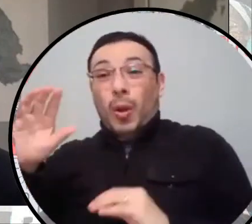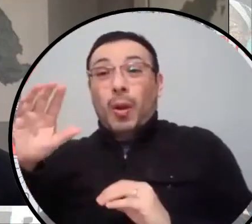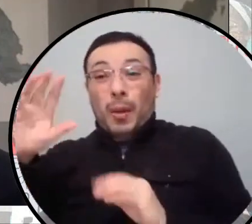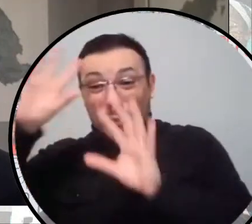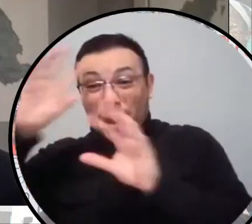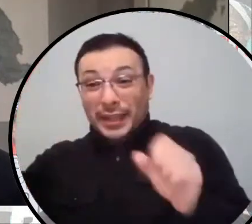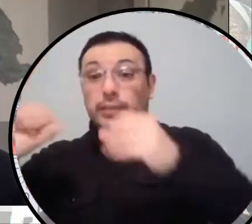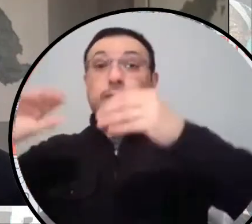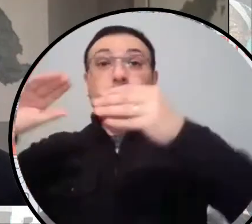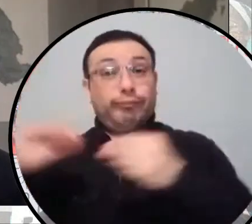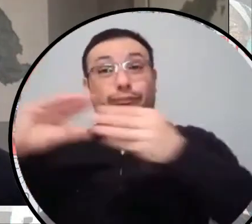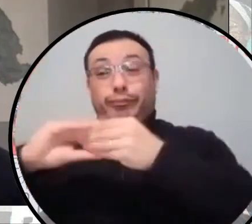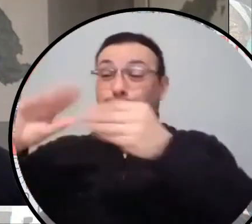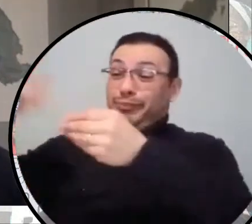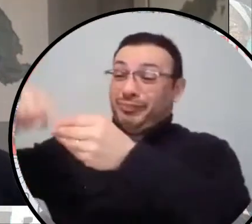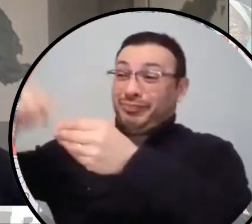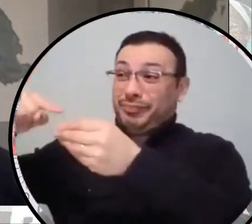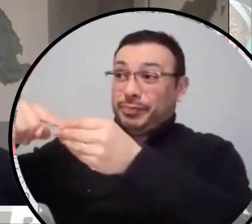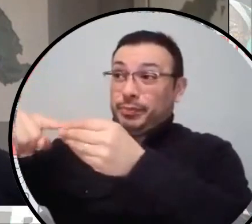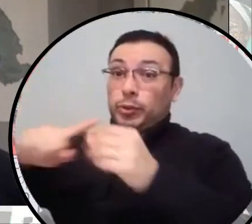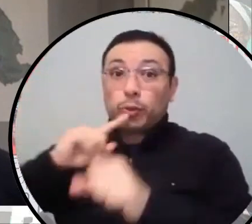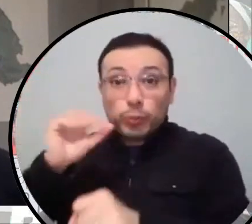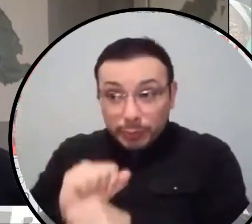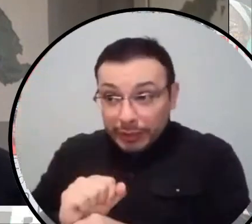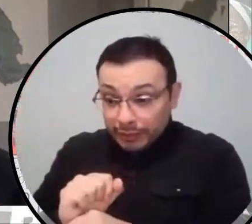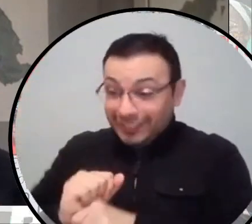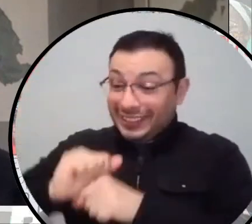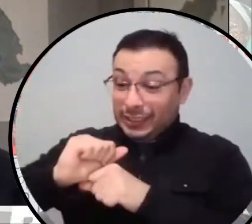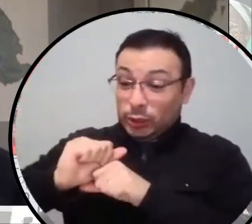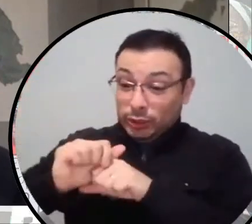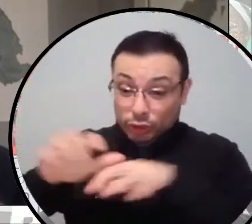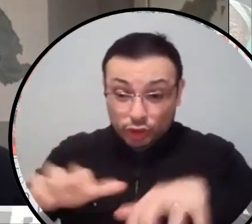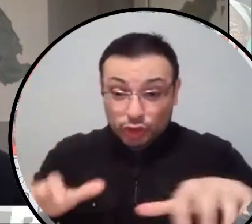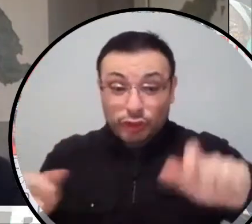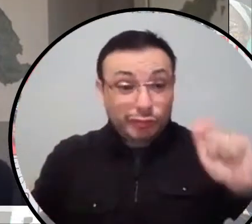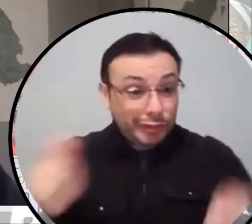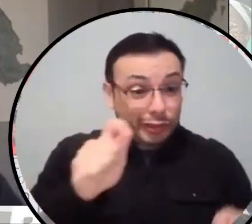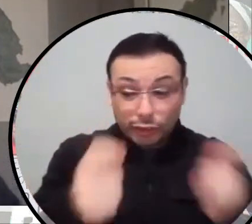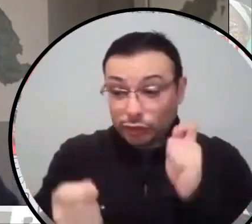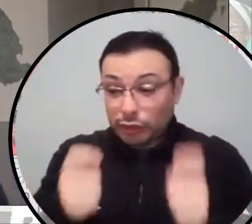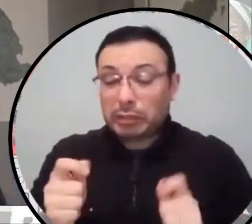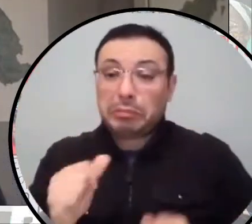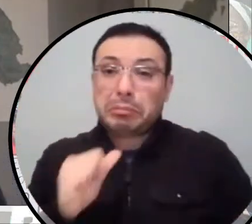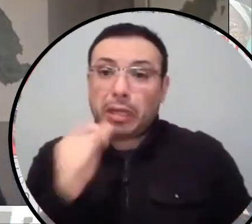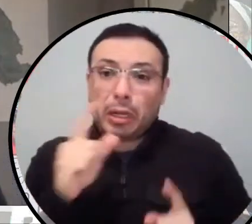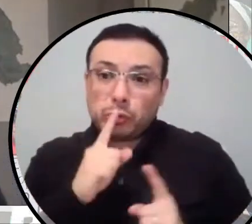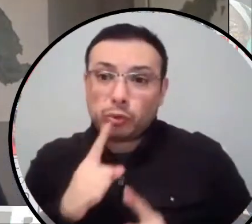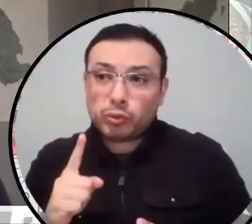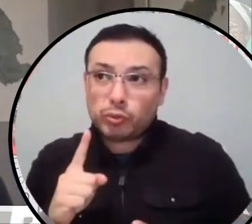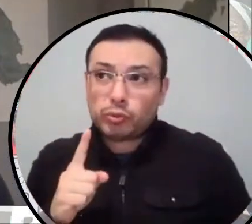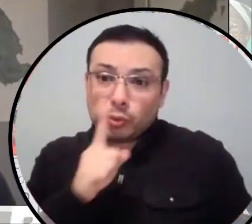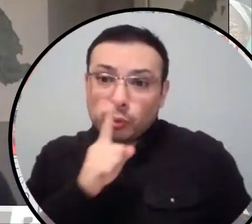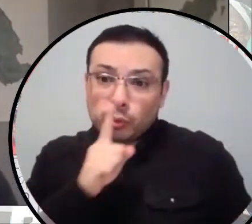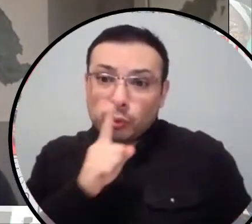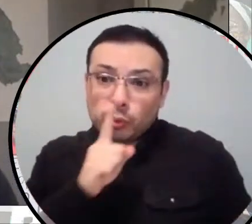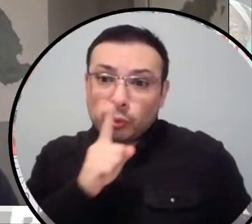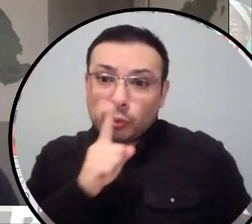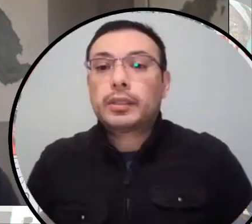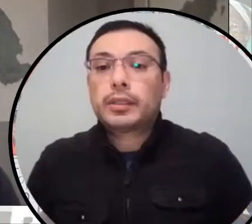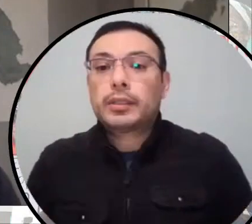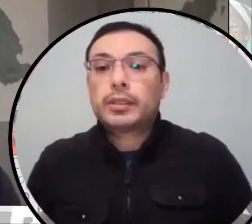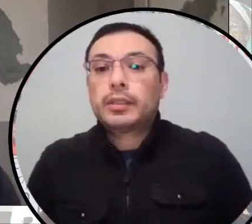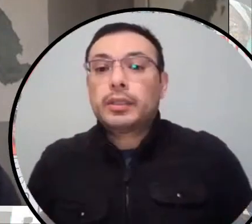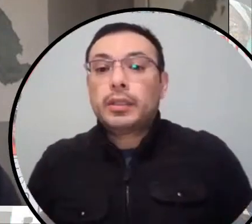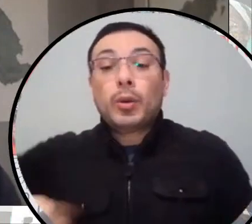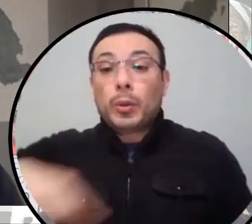communities. And so I think that that matters. I think that kind of like, it's not as if there's anything new about how horrible the system of